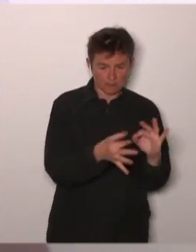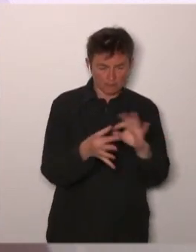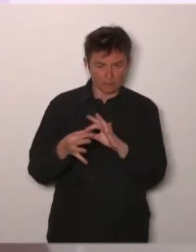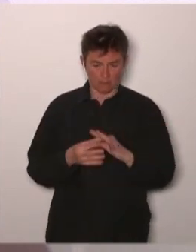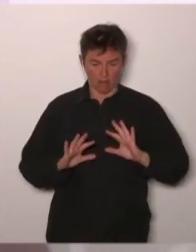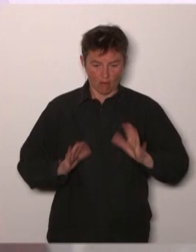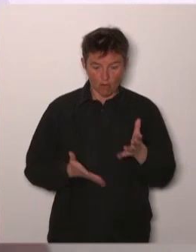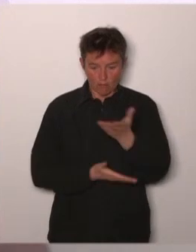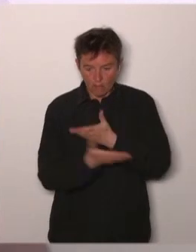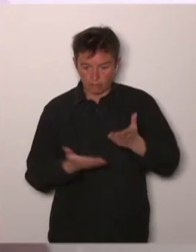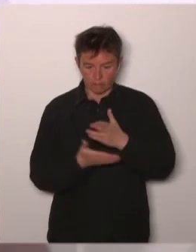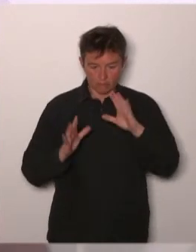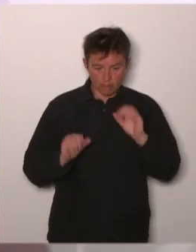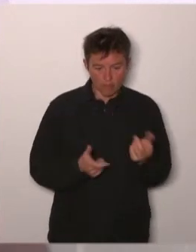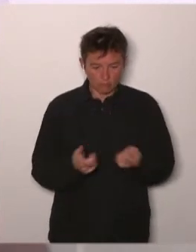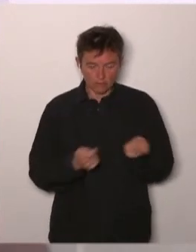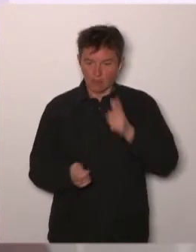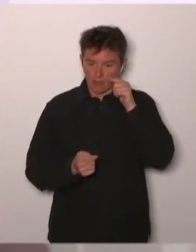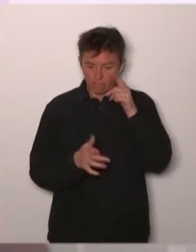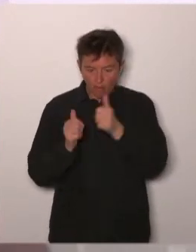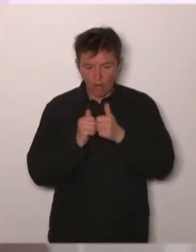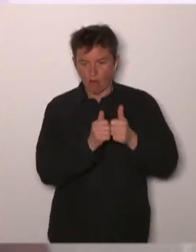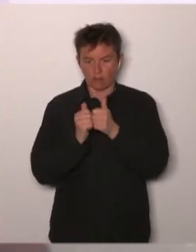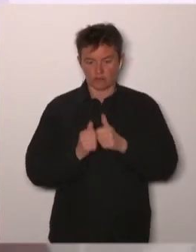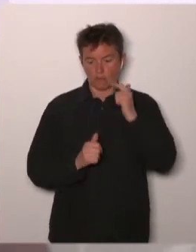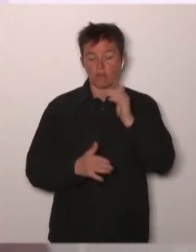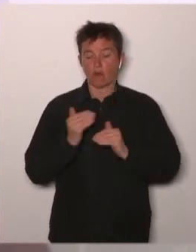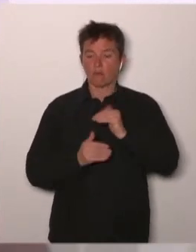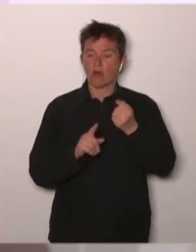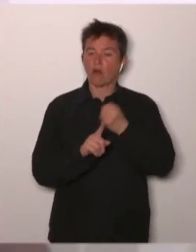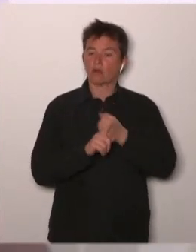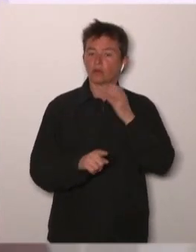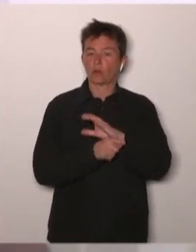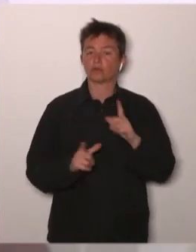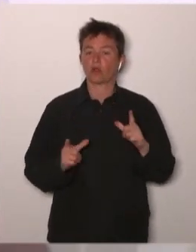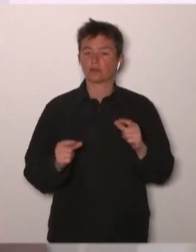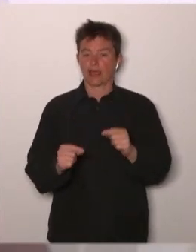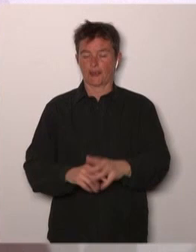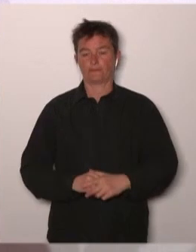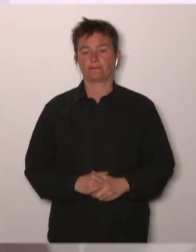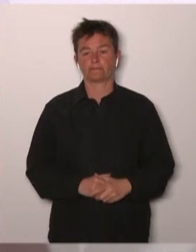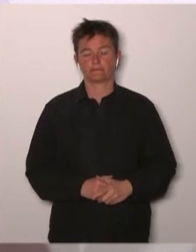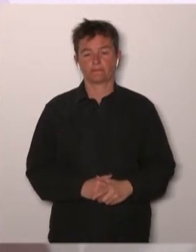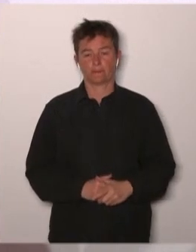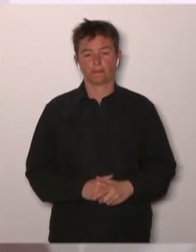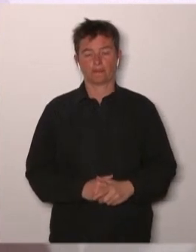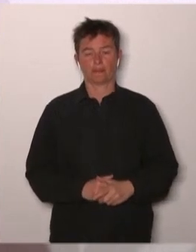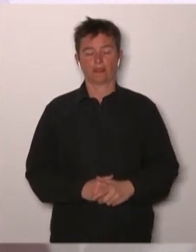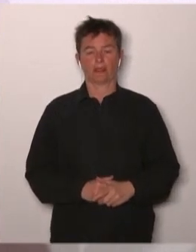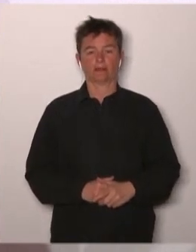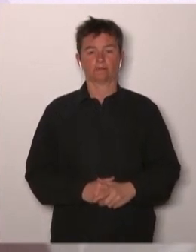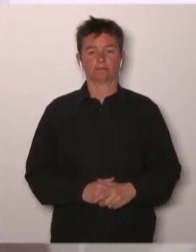coordinate for instance cancer plans around this type of question so that actually these